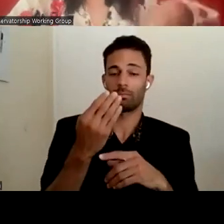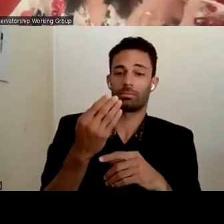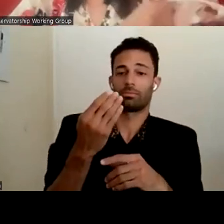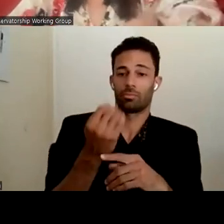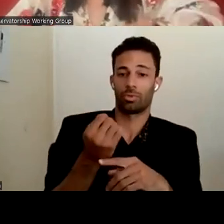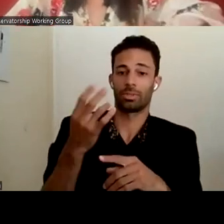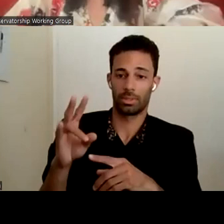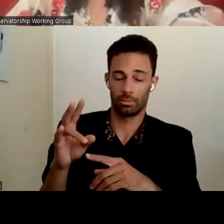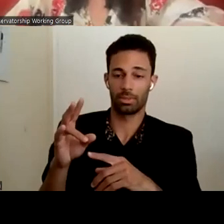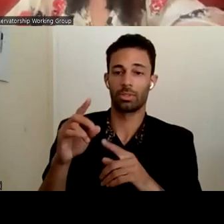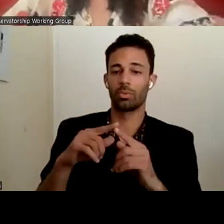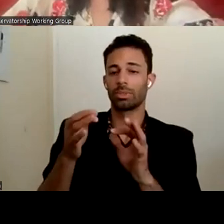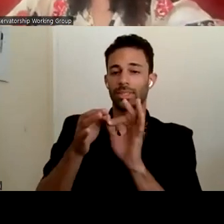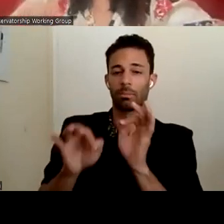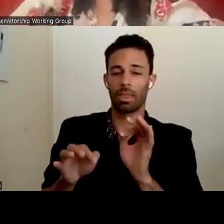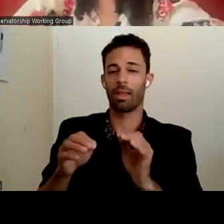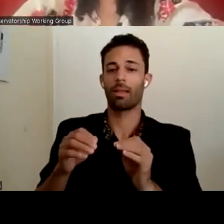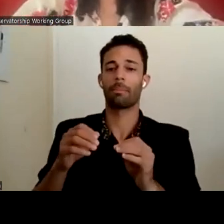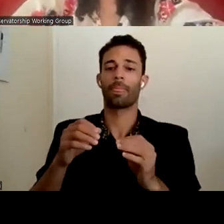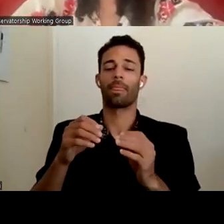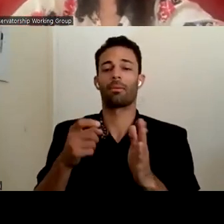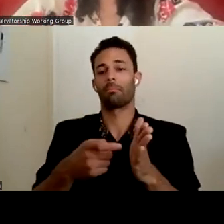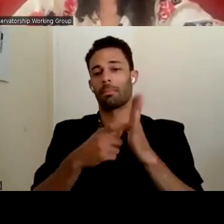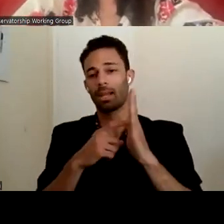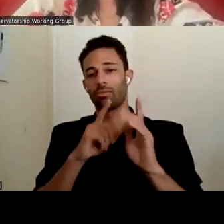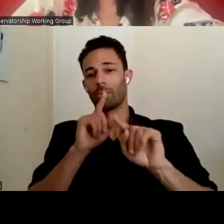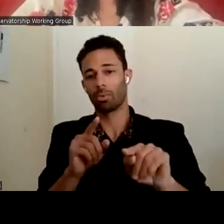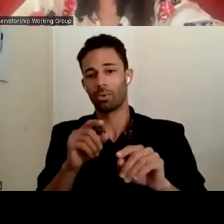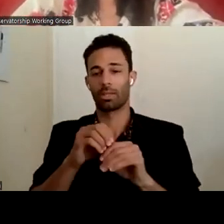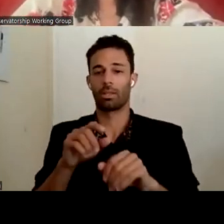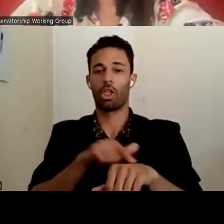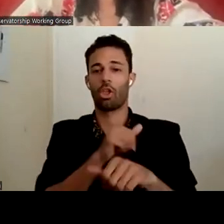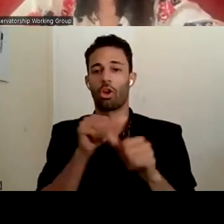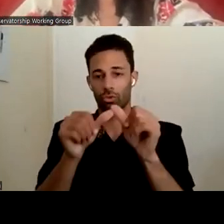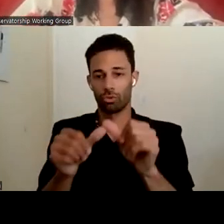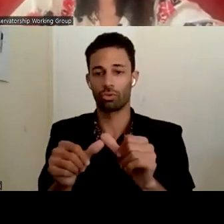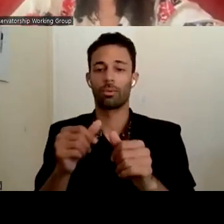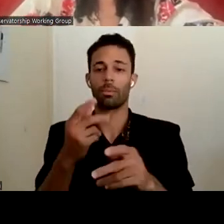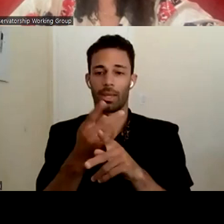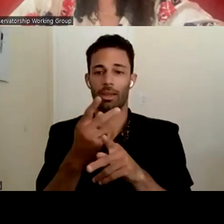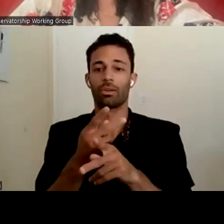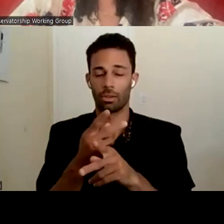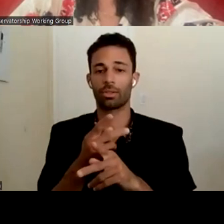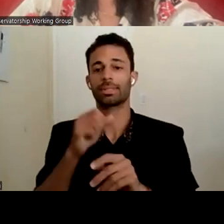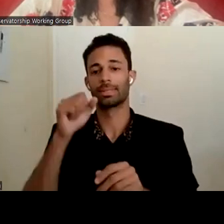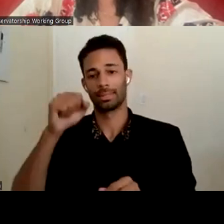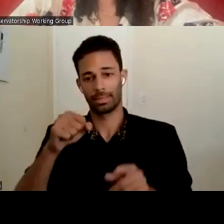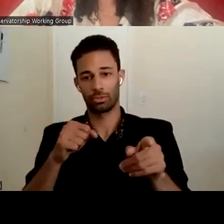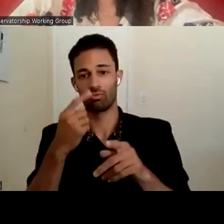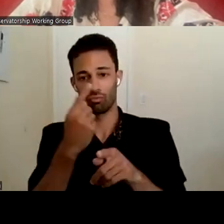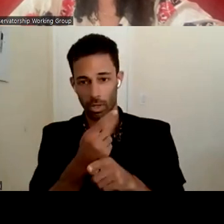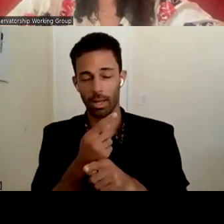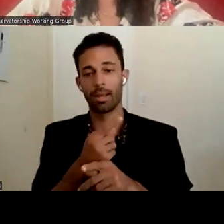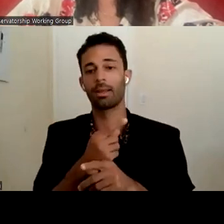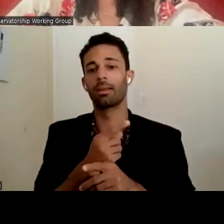the mandated reporting requirements in long-term care, um, because while you're correct, I think people have mentioned